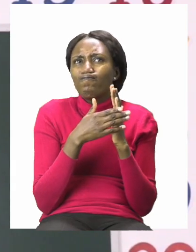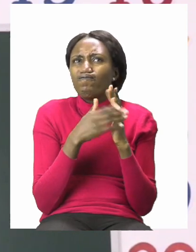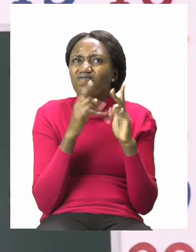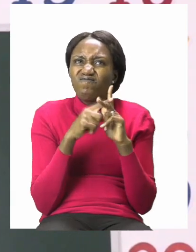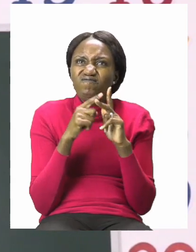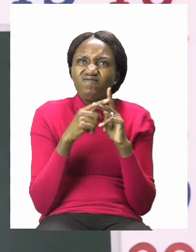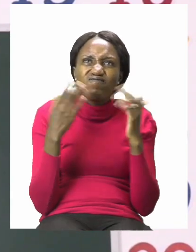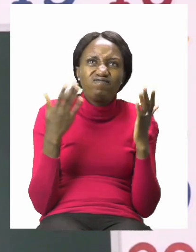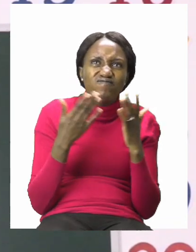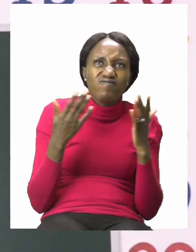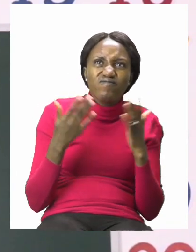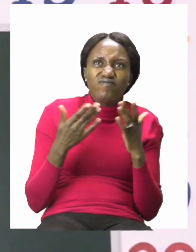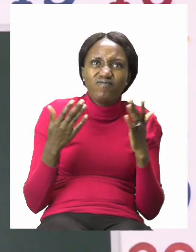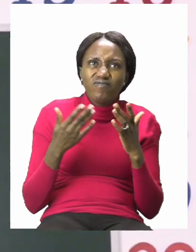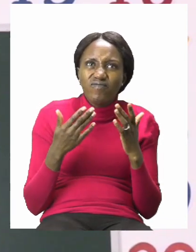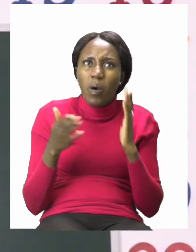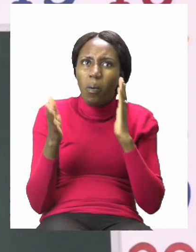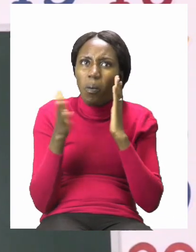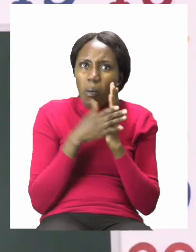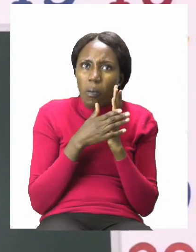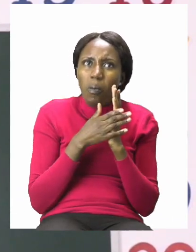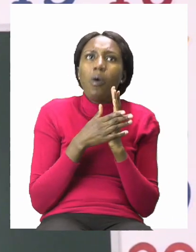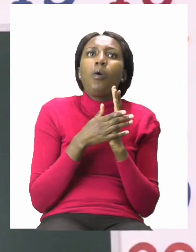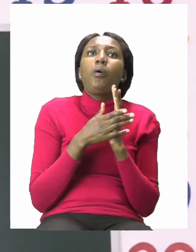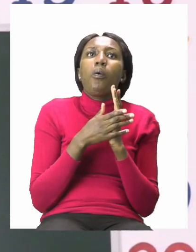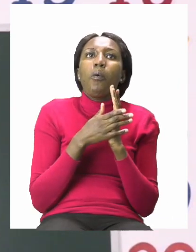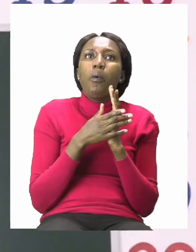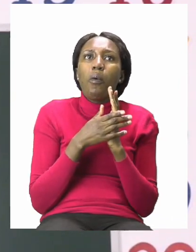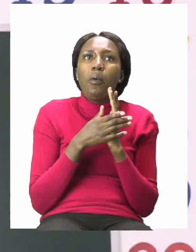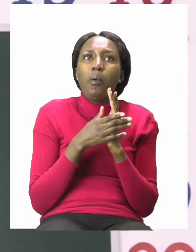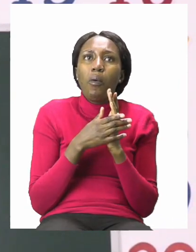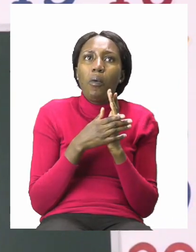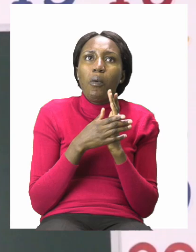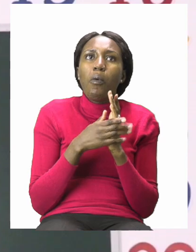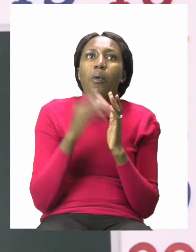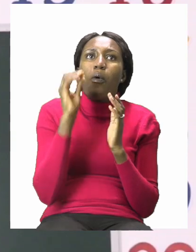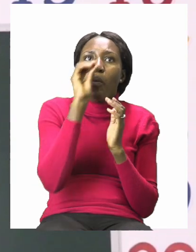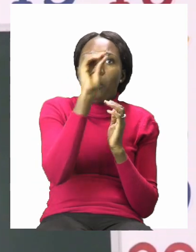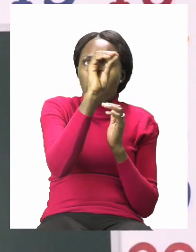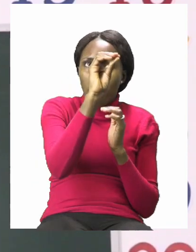and a door, I think this piece belongs here.